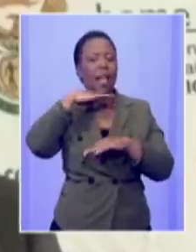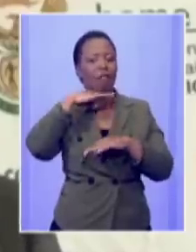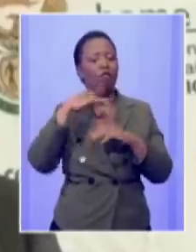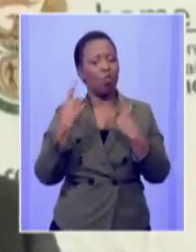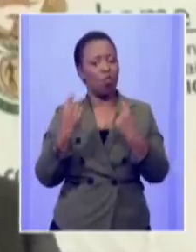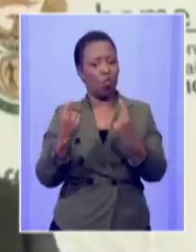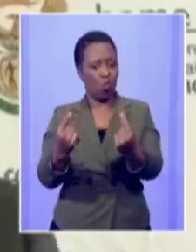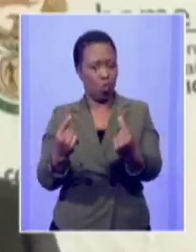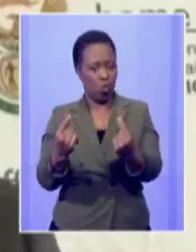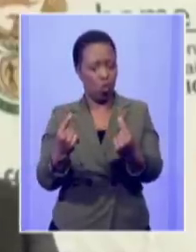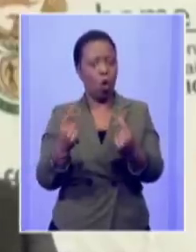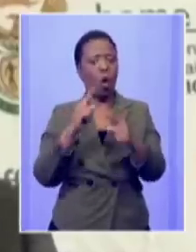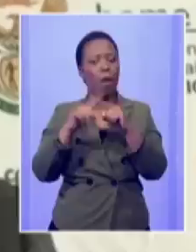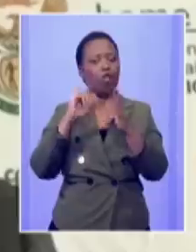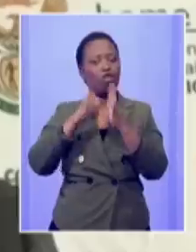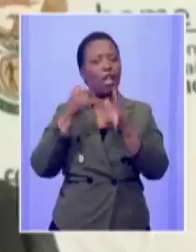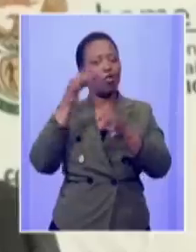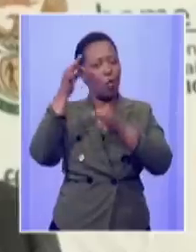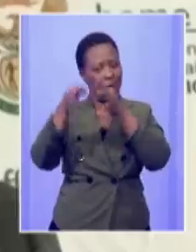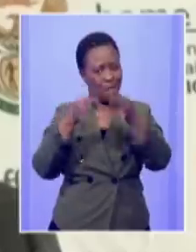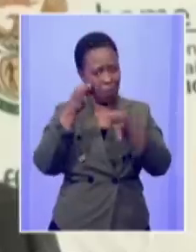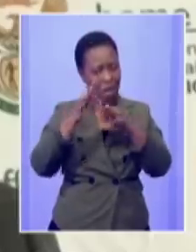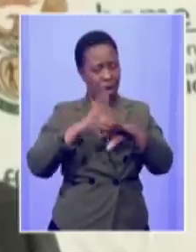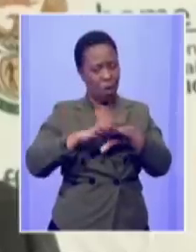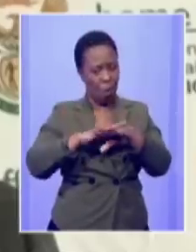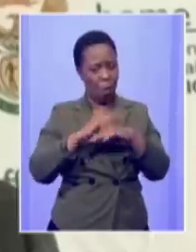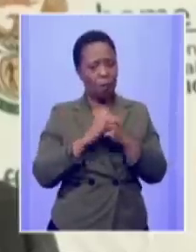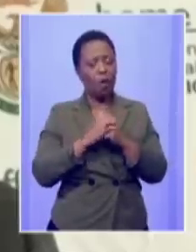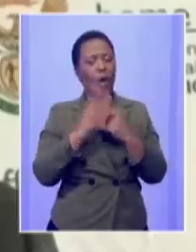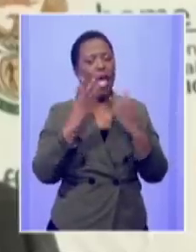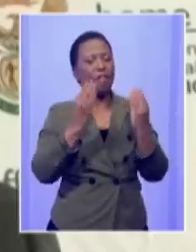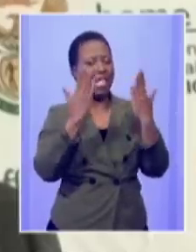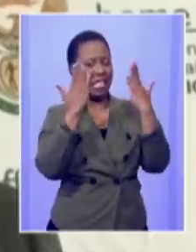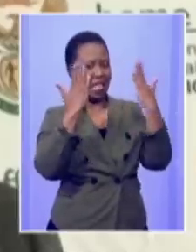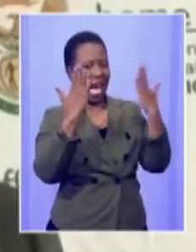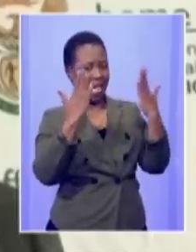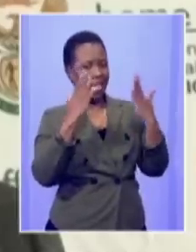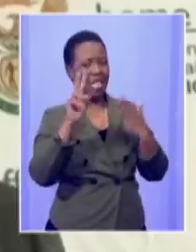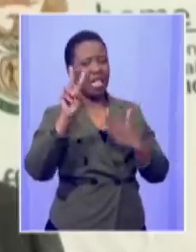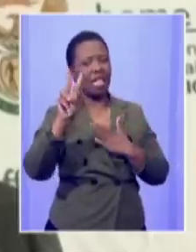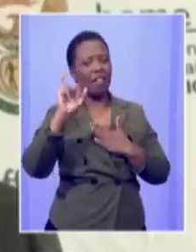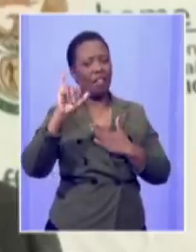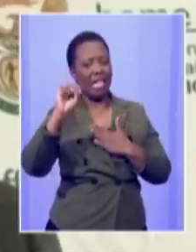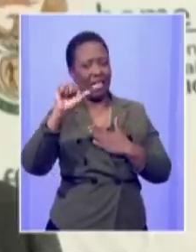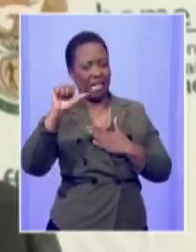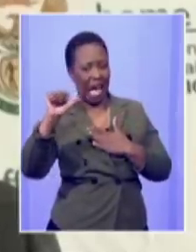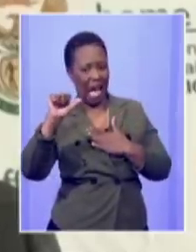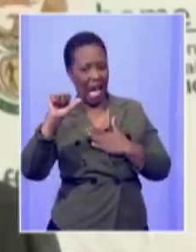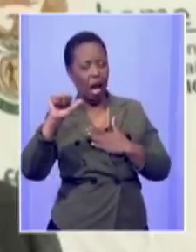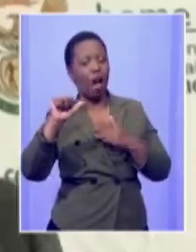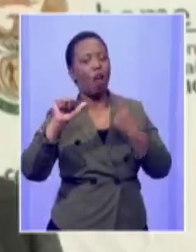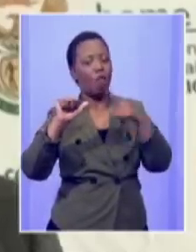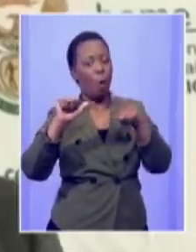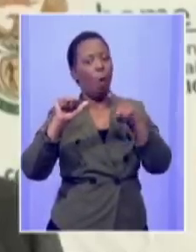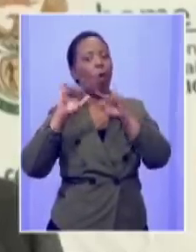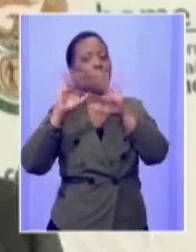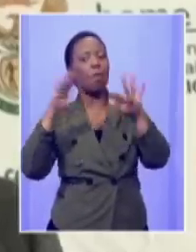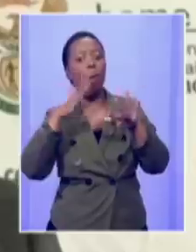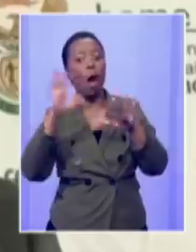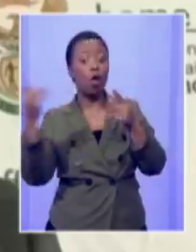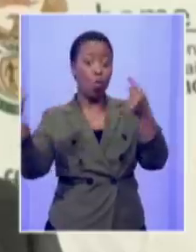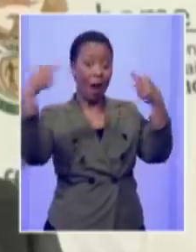we have got something called a study visa in south africa for people who want to come and study here